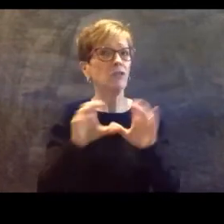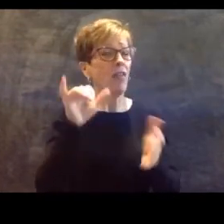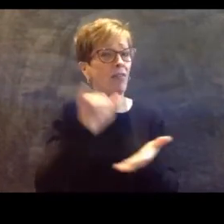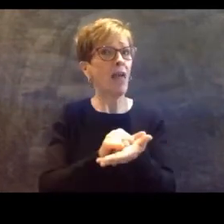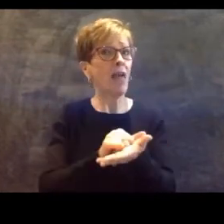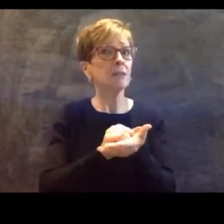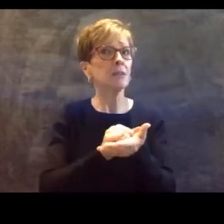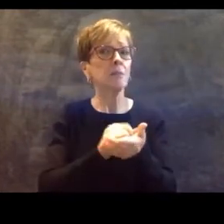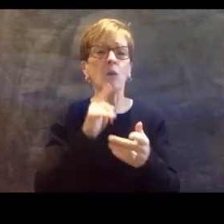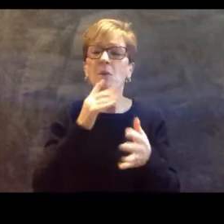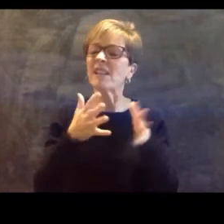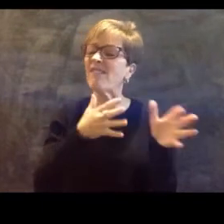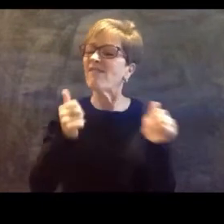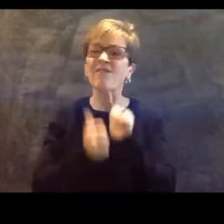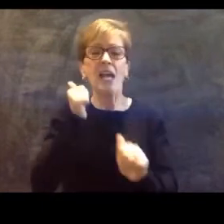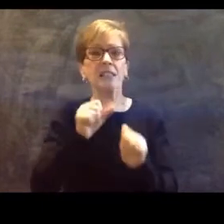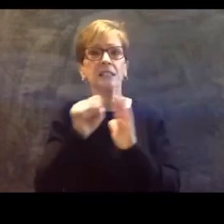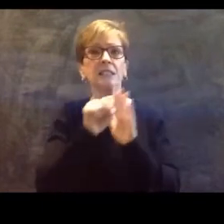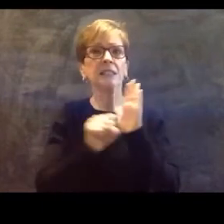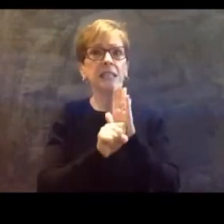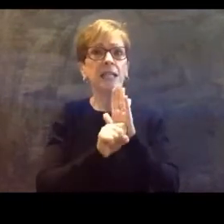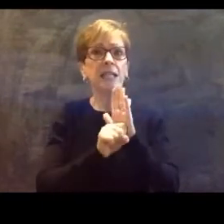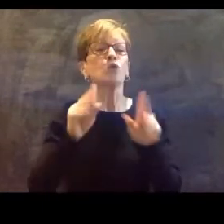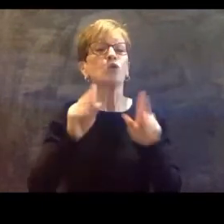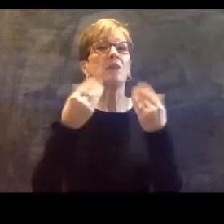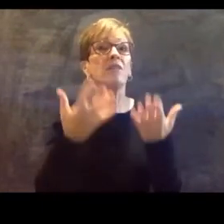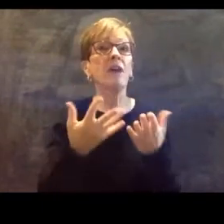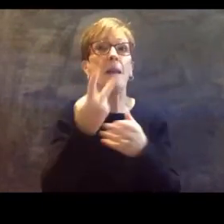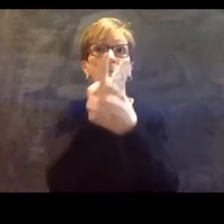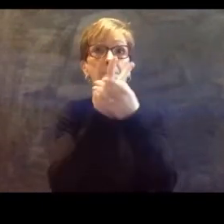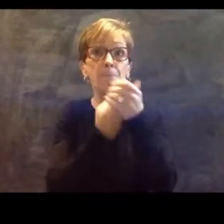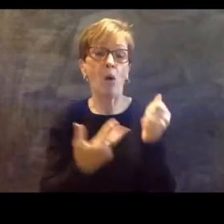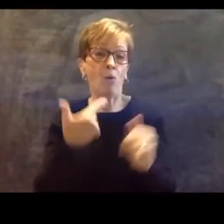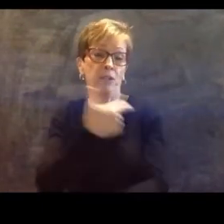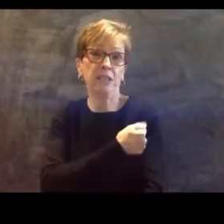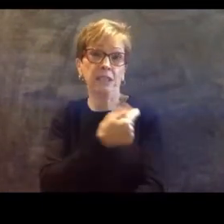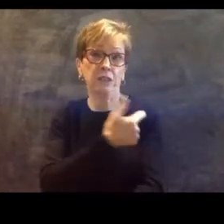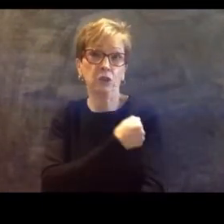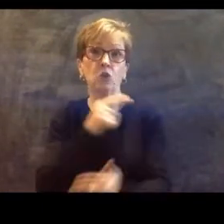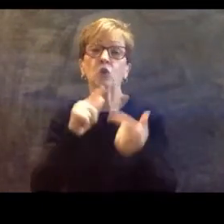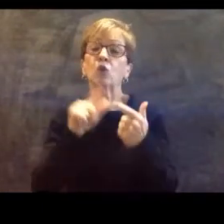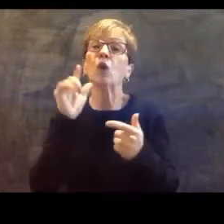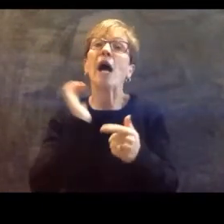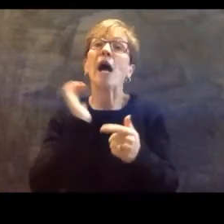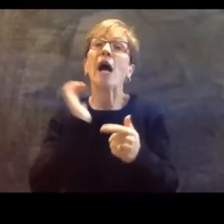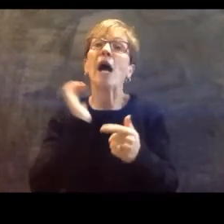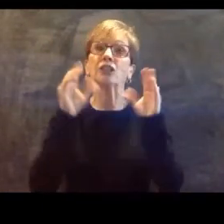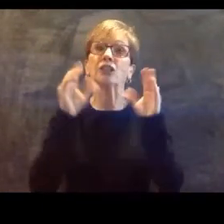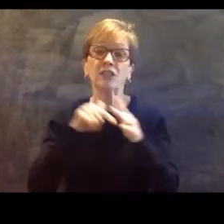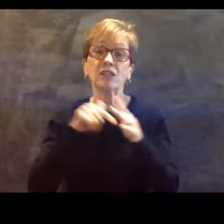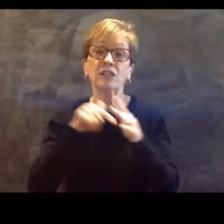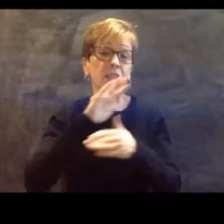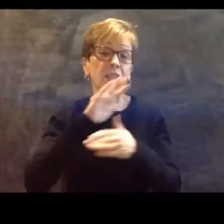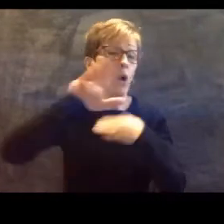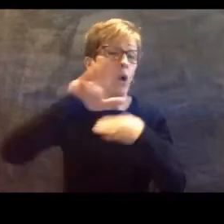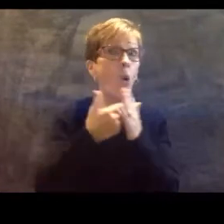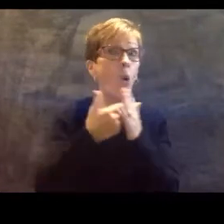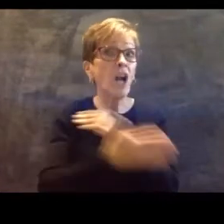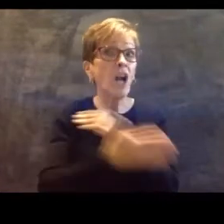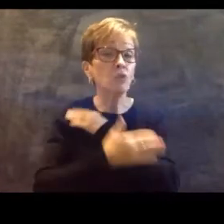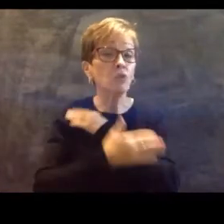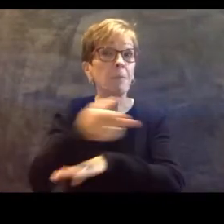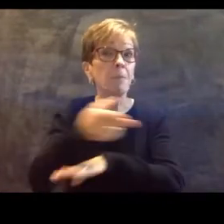state to provide both doses to our educators in this entire country. That's because you are essential.